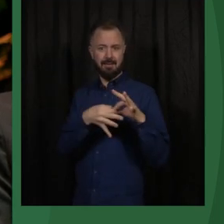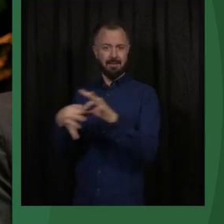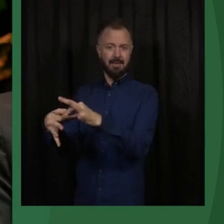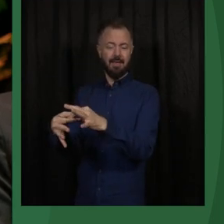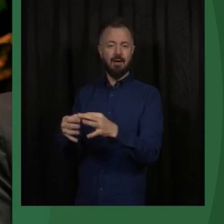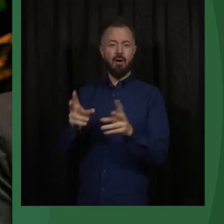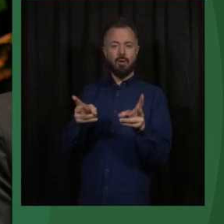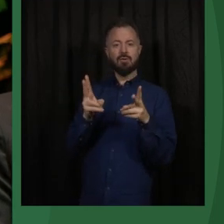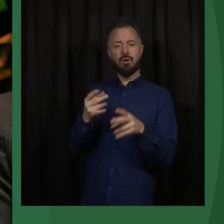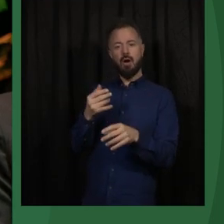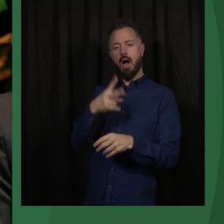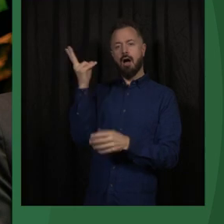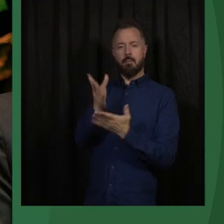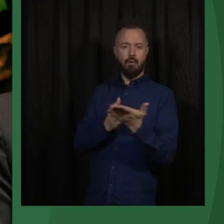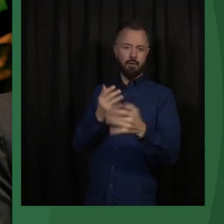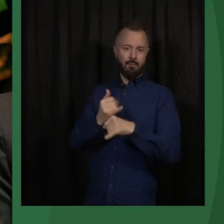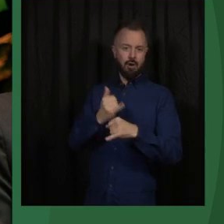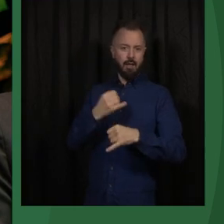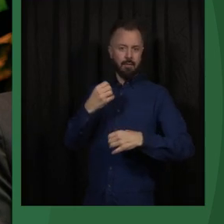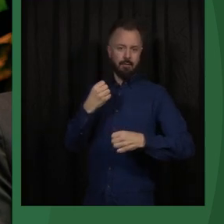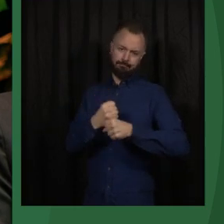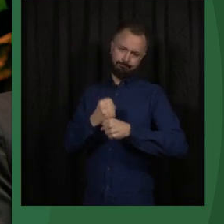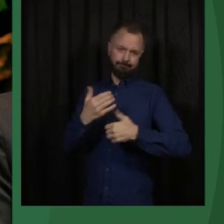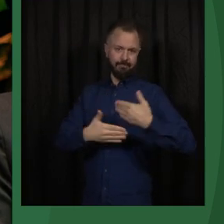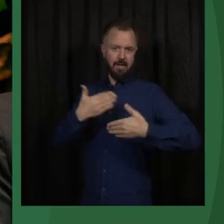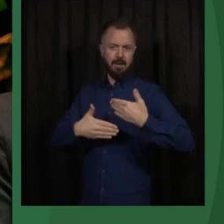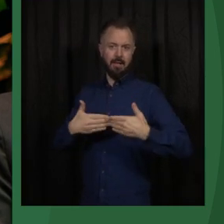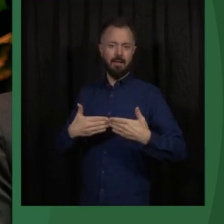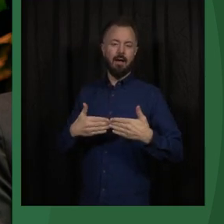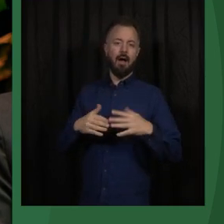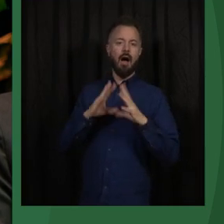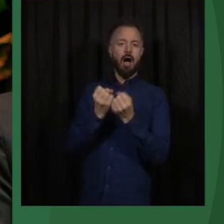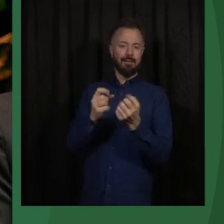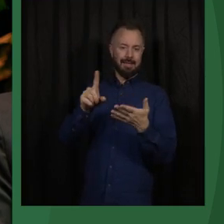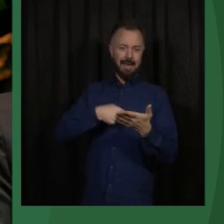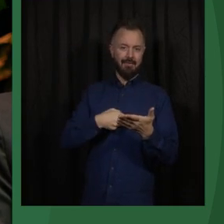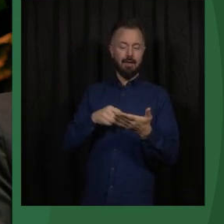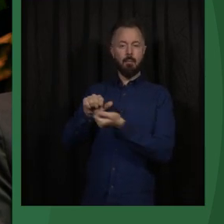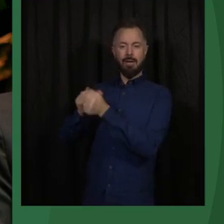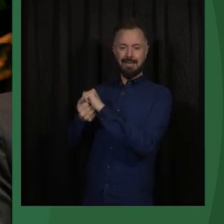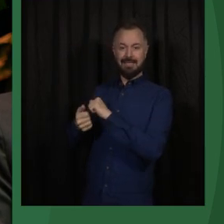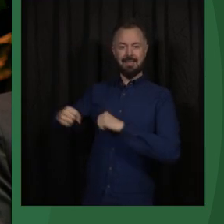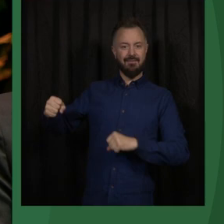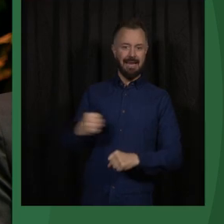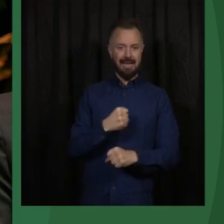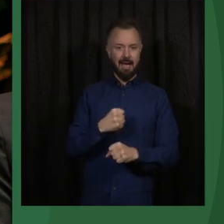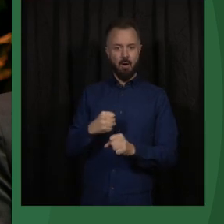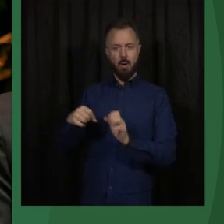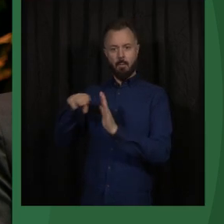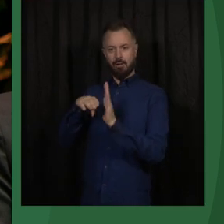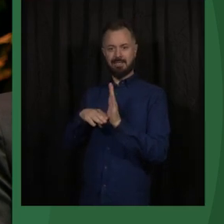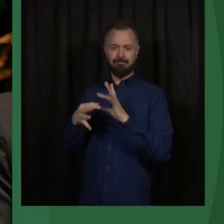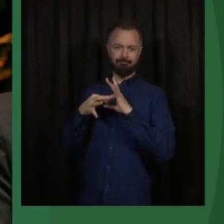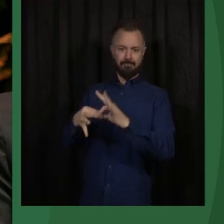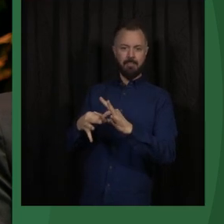ways in which you can do that. And it's not impossible. All it takes is the political will and the policy, really, decision